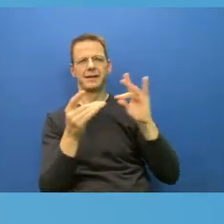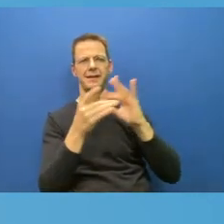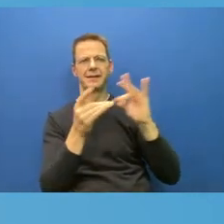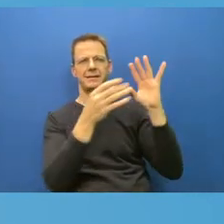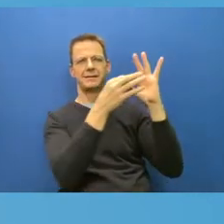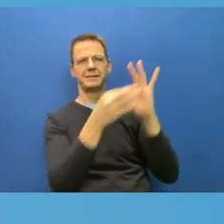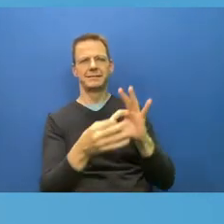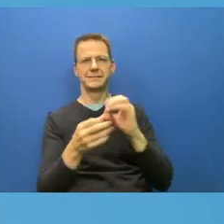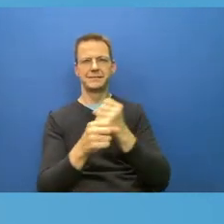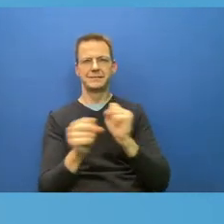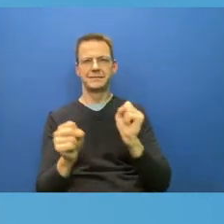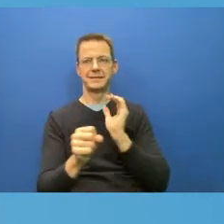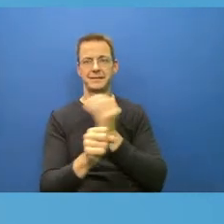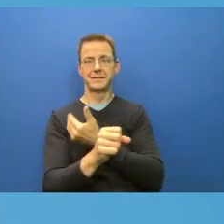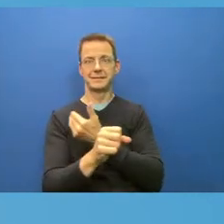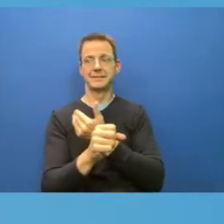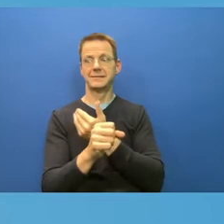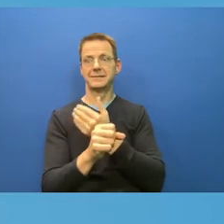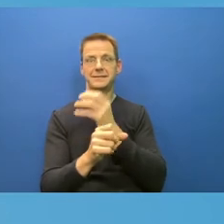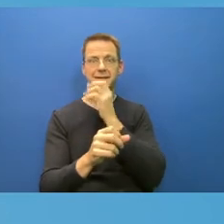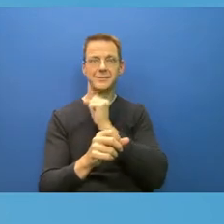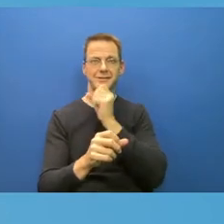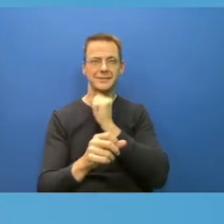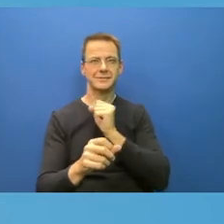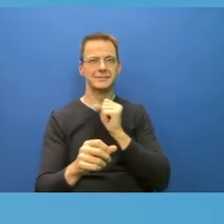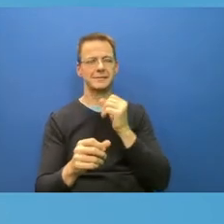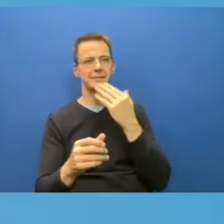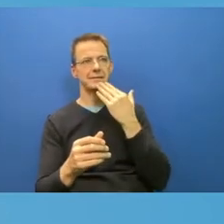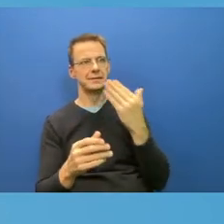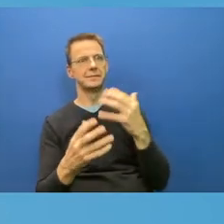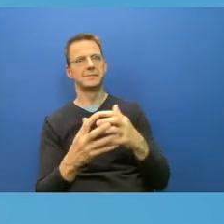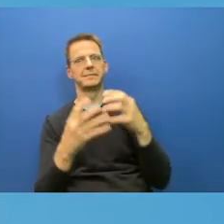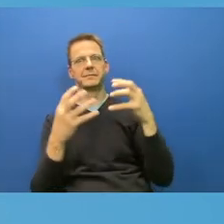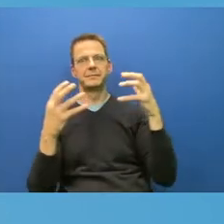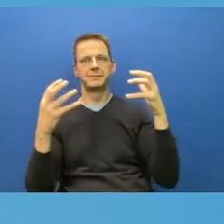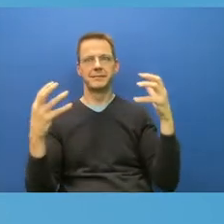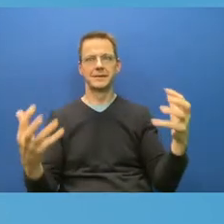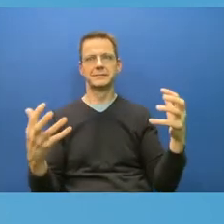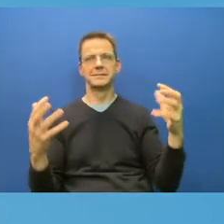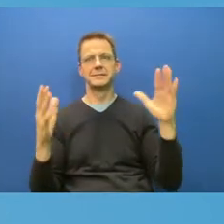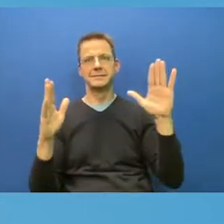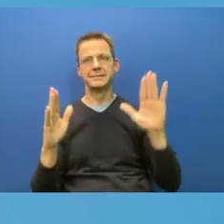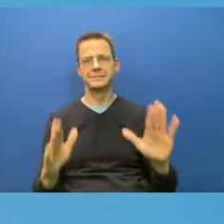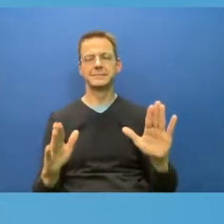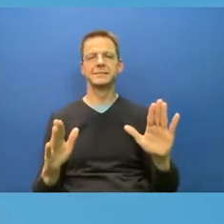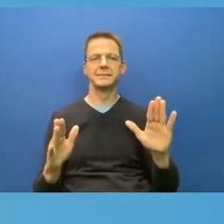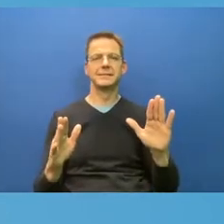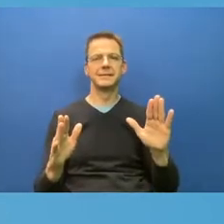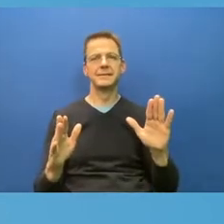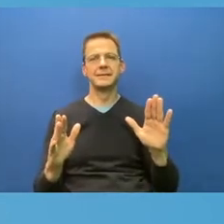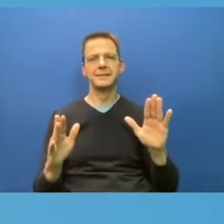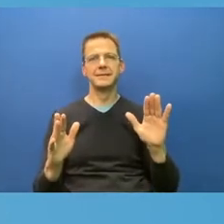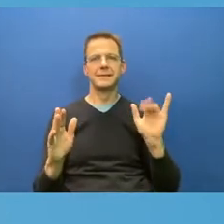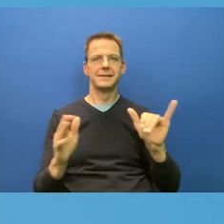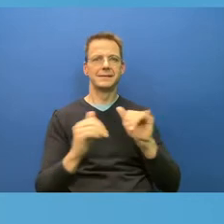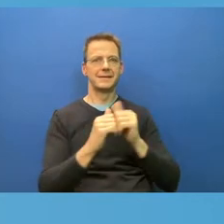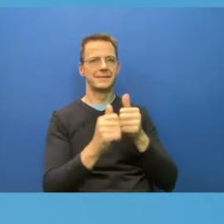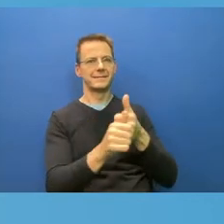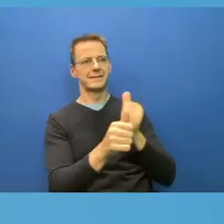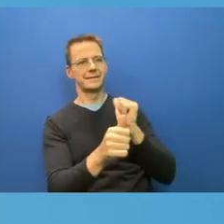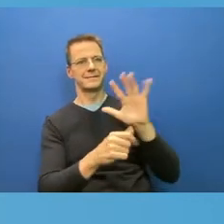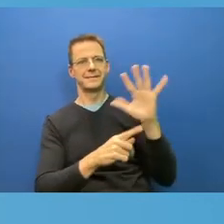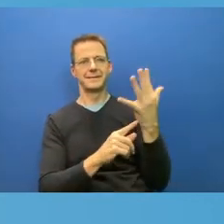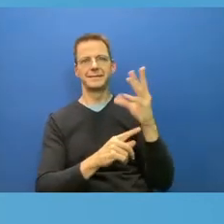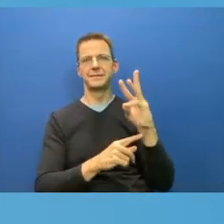some excellent take home points on how we can avoid that fifth wave. And thank you everybody watching and or listening after today,